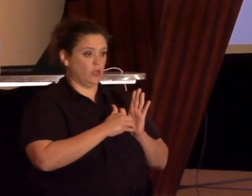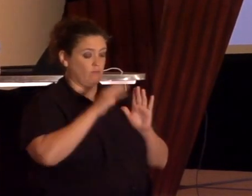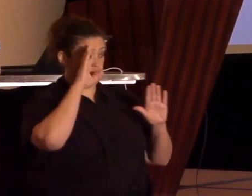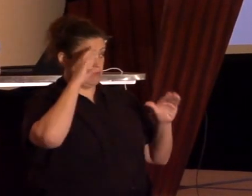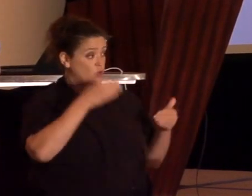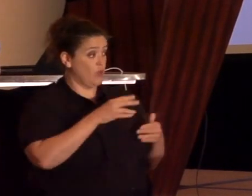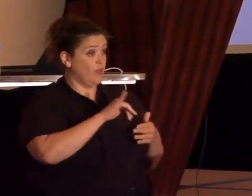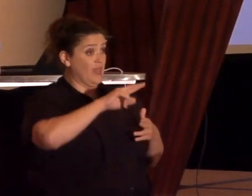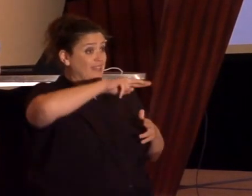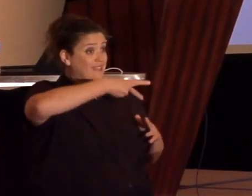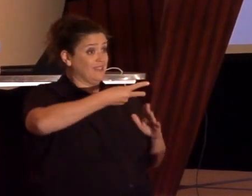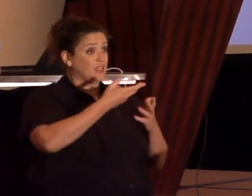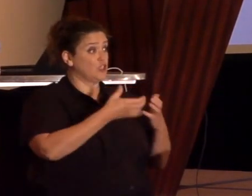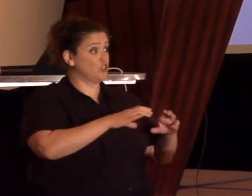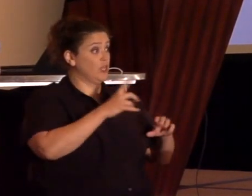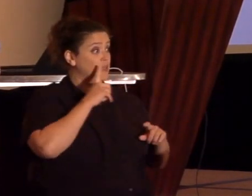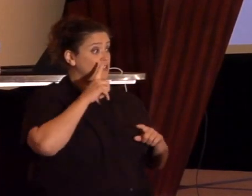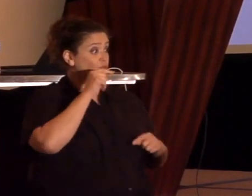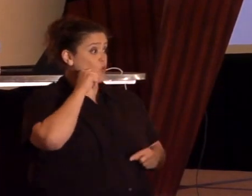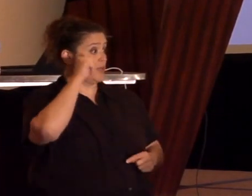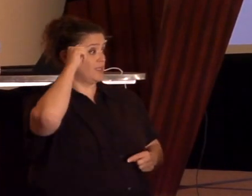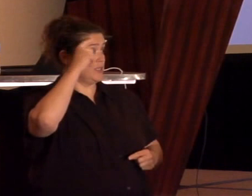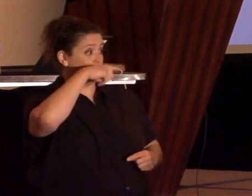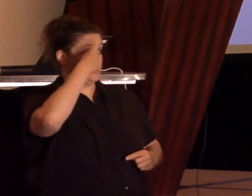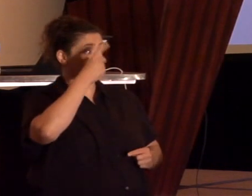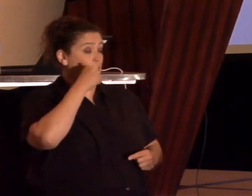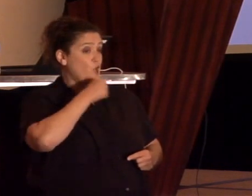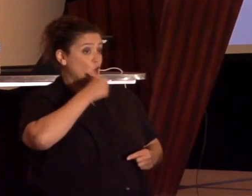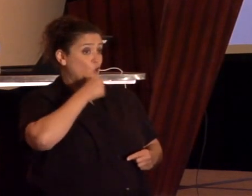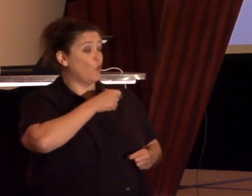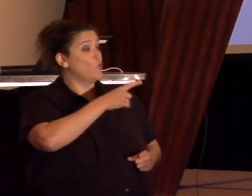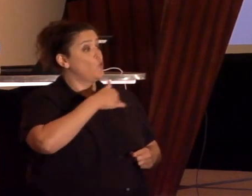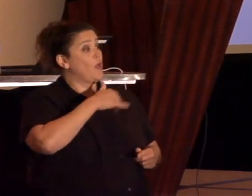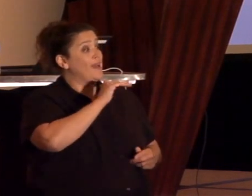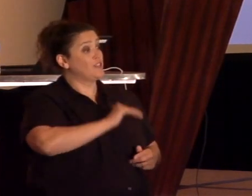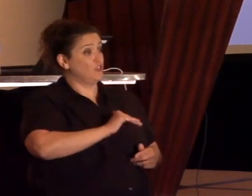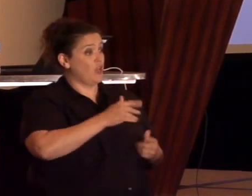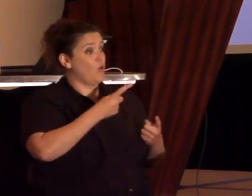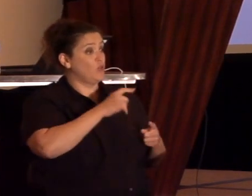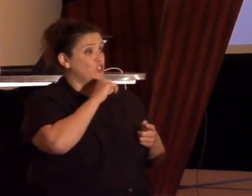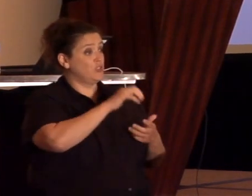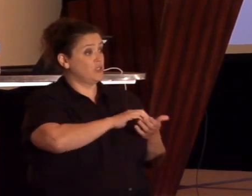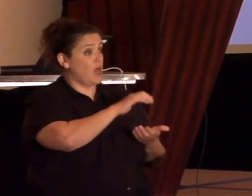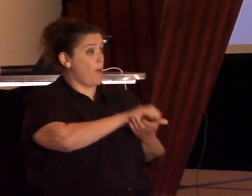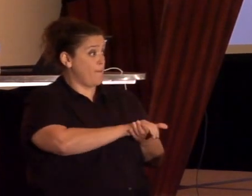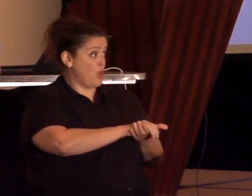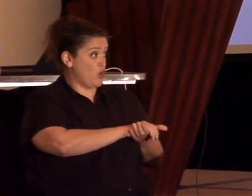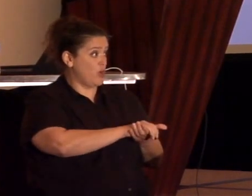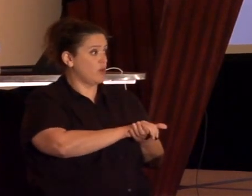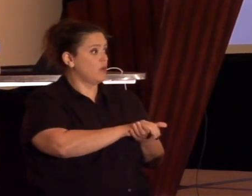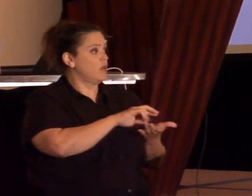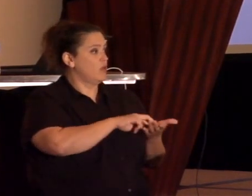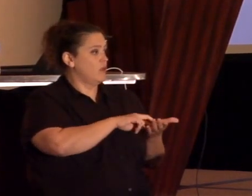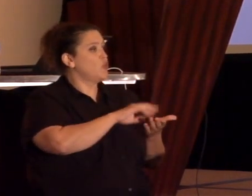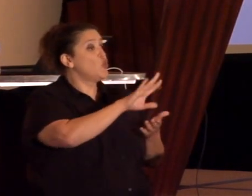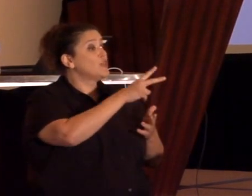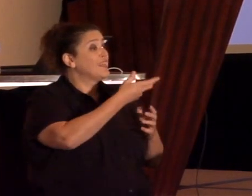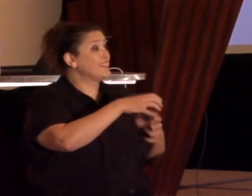chance for a teenage black girl who has a child out of wedlock is prison,